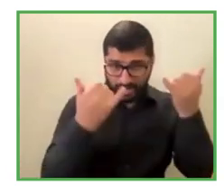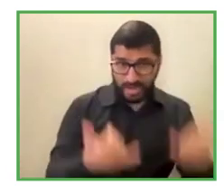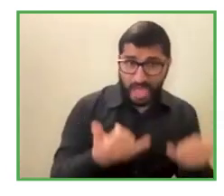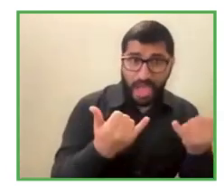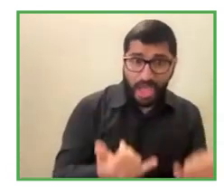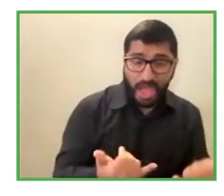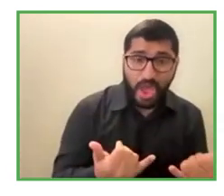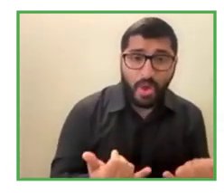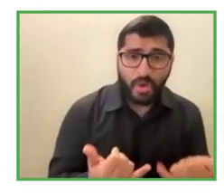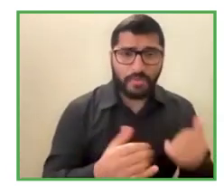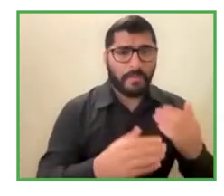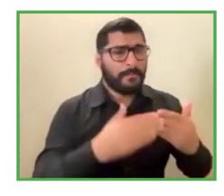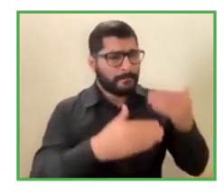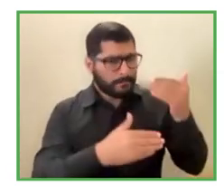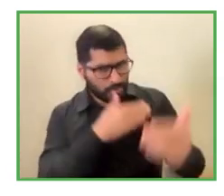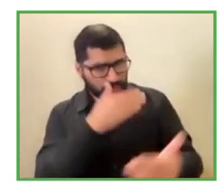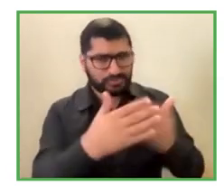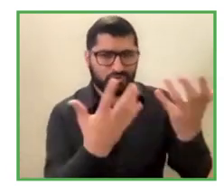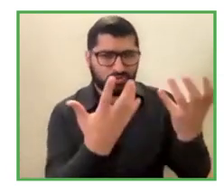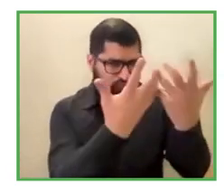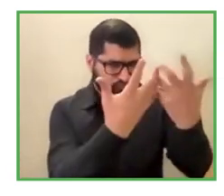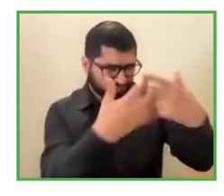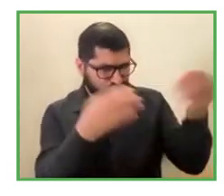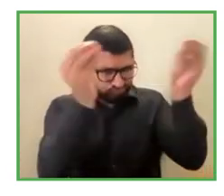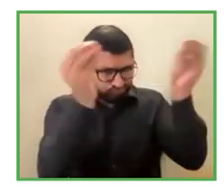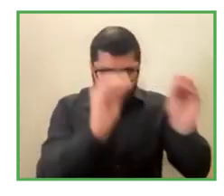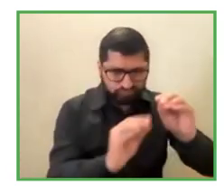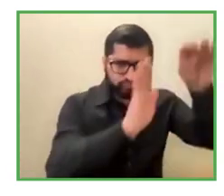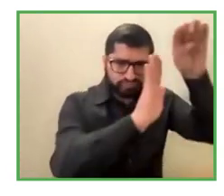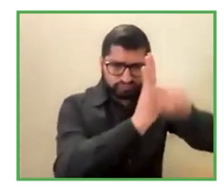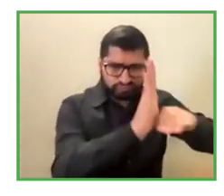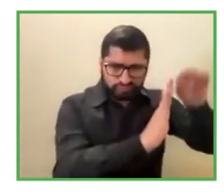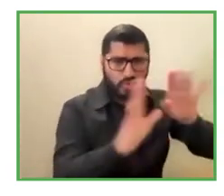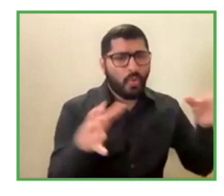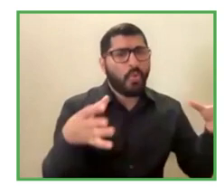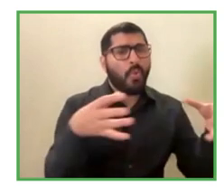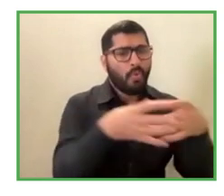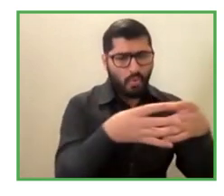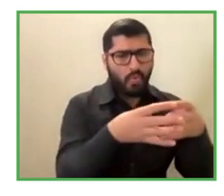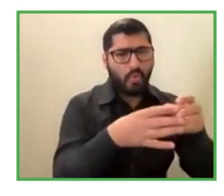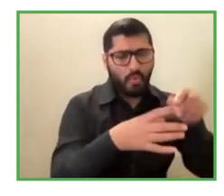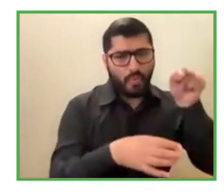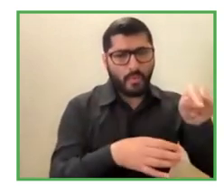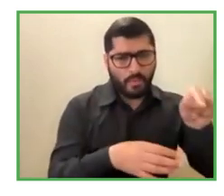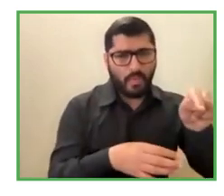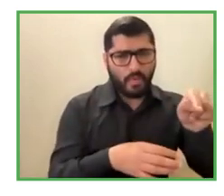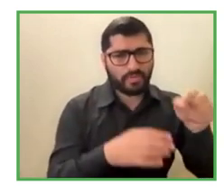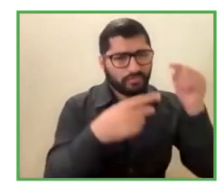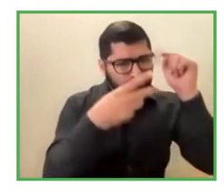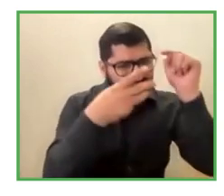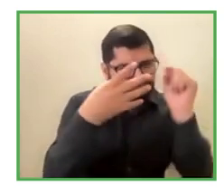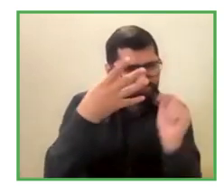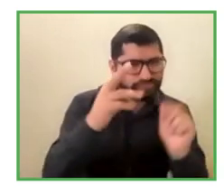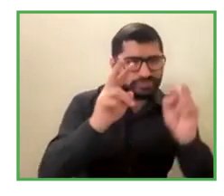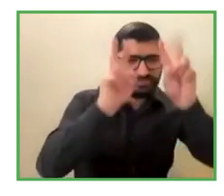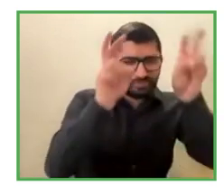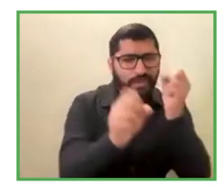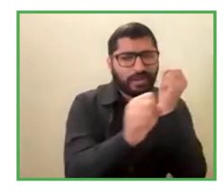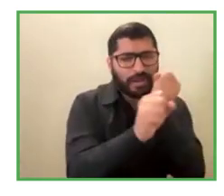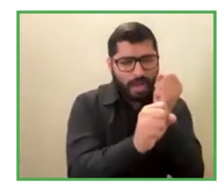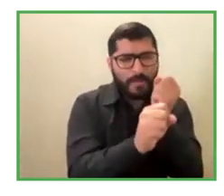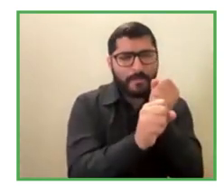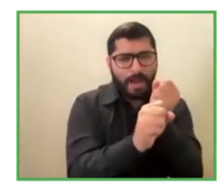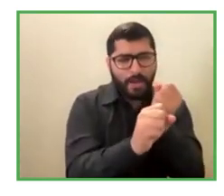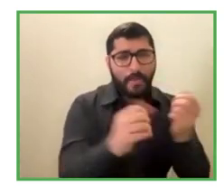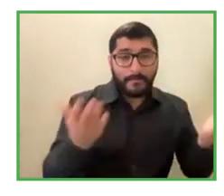resource group. So, which is again, you know, it's going to build that power of community and help us become a